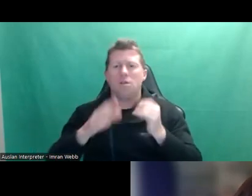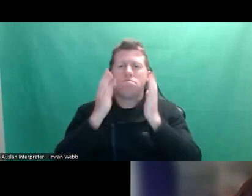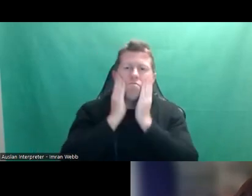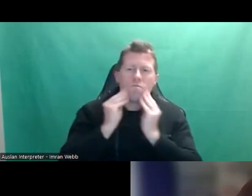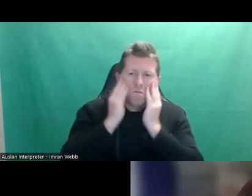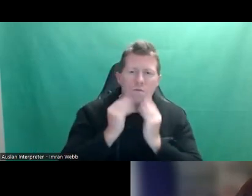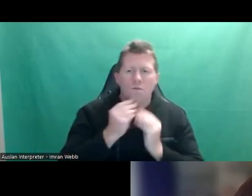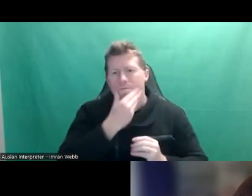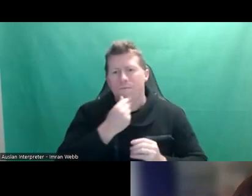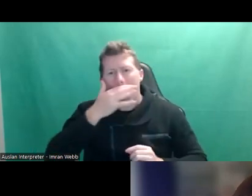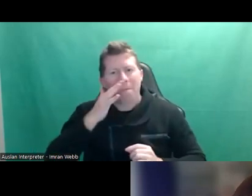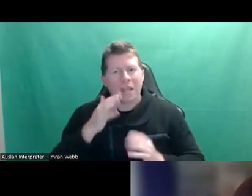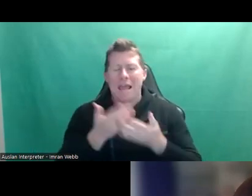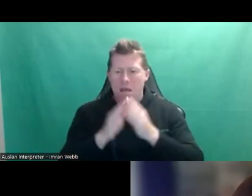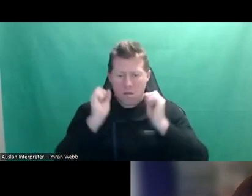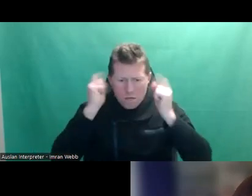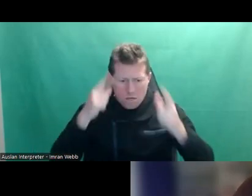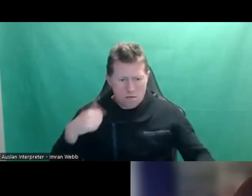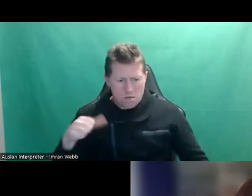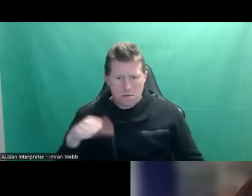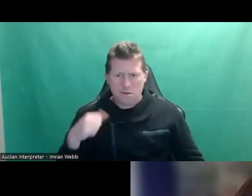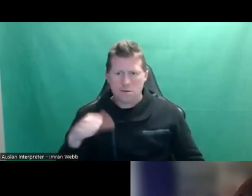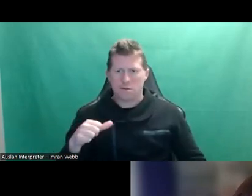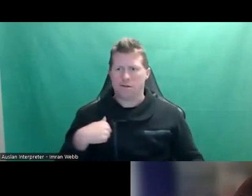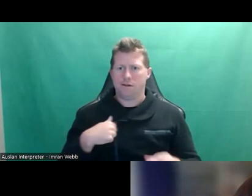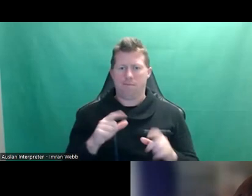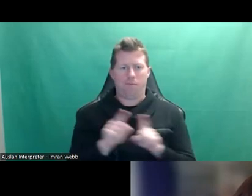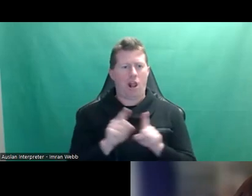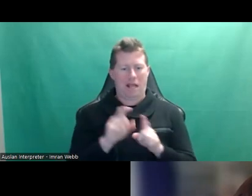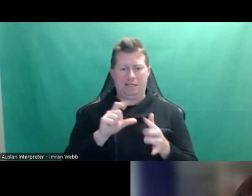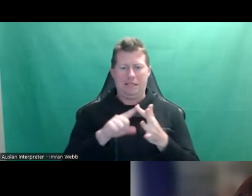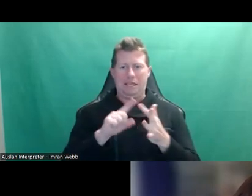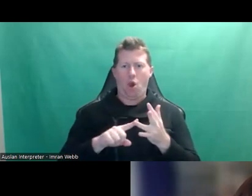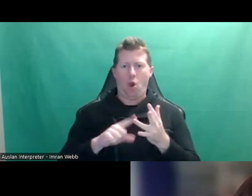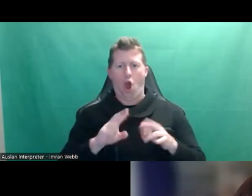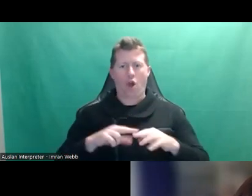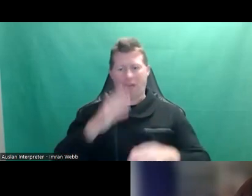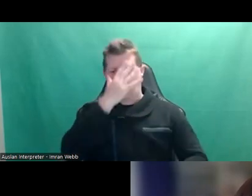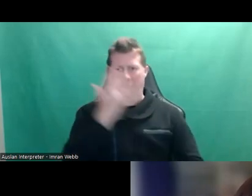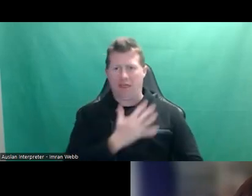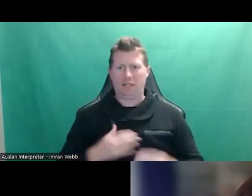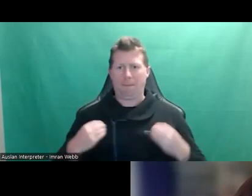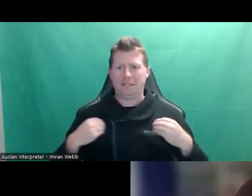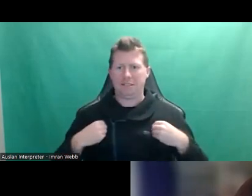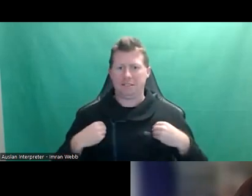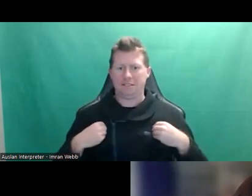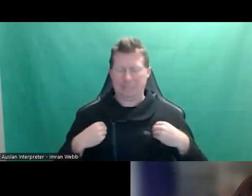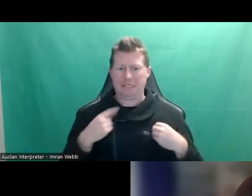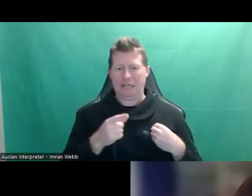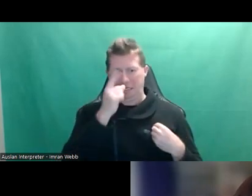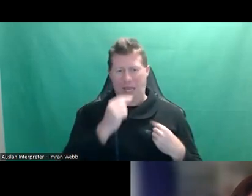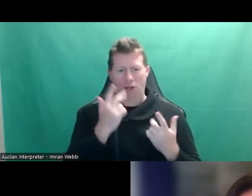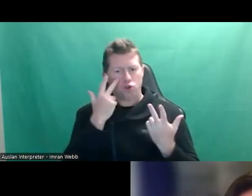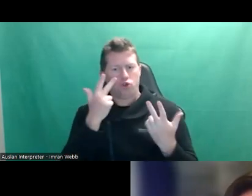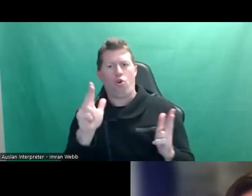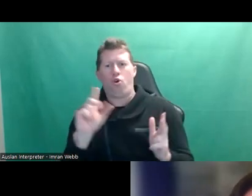of thing, to understand, actually, you're the CEO of this business, and you get to dictate what happens here. The